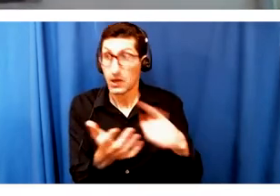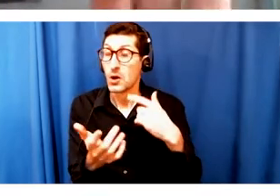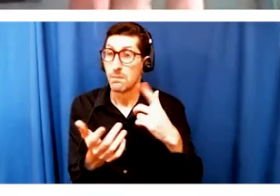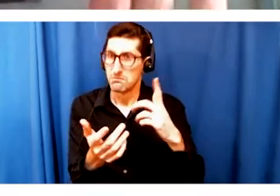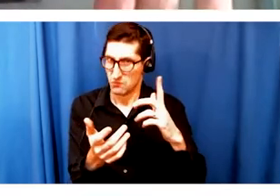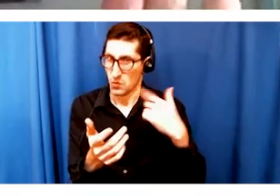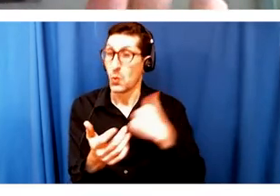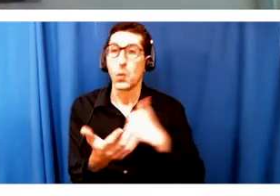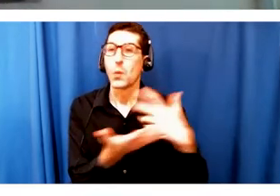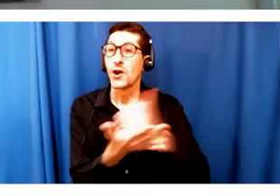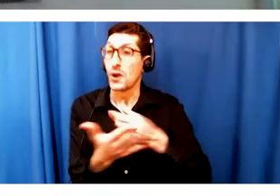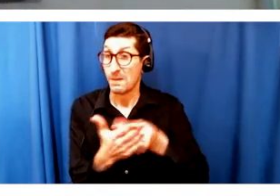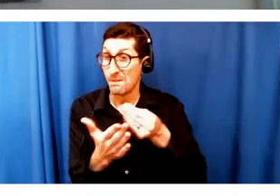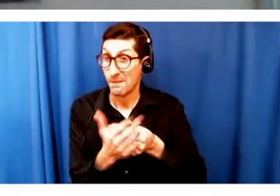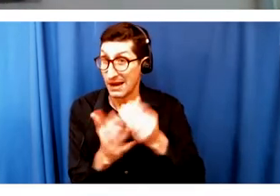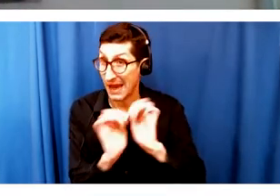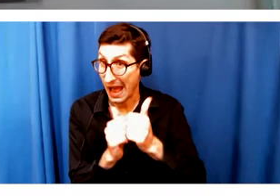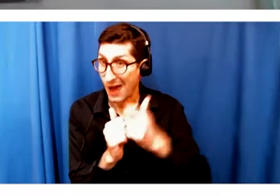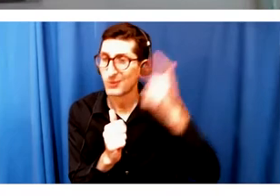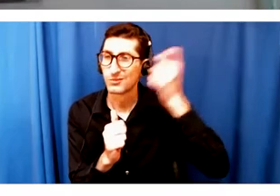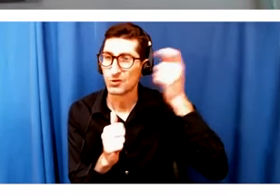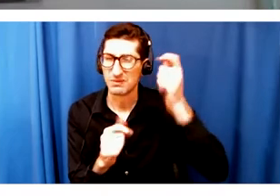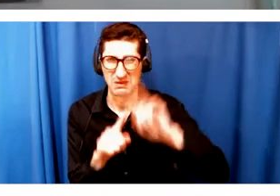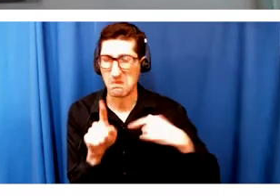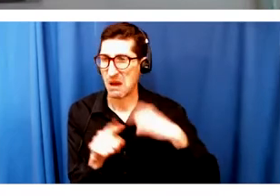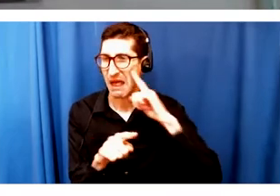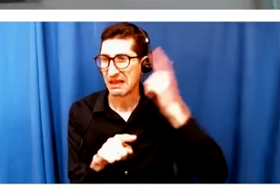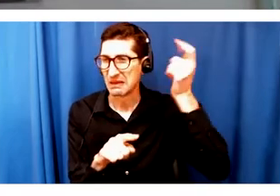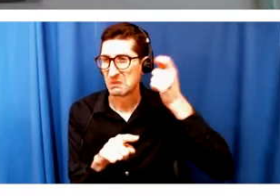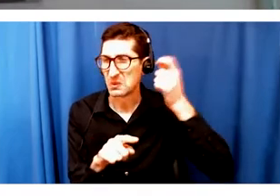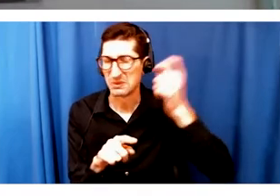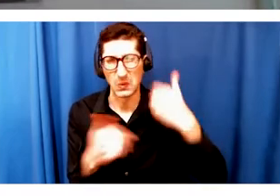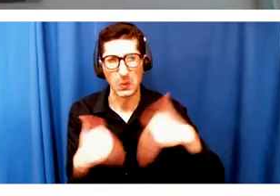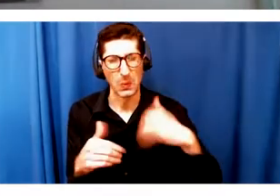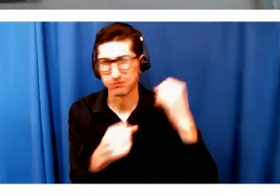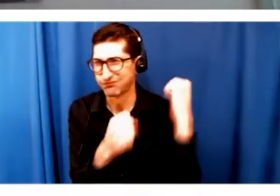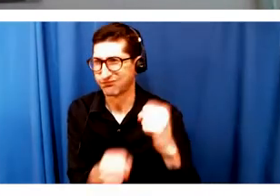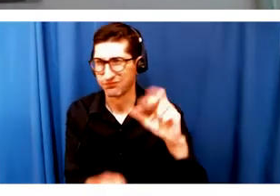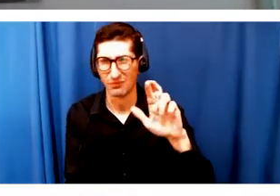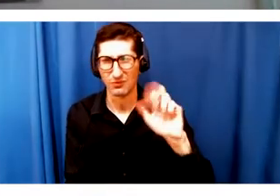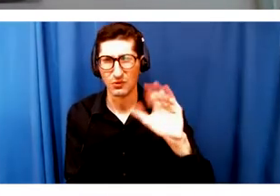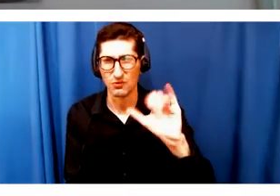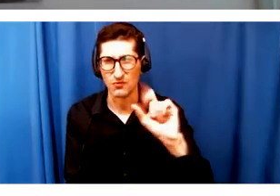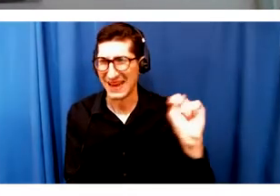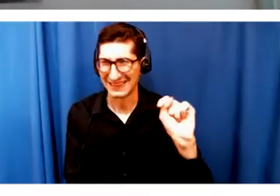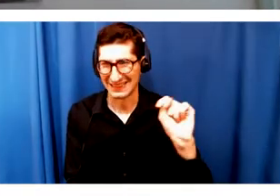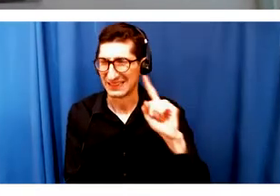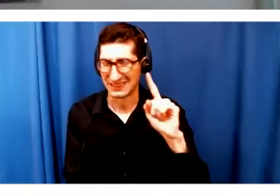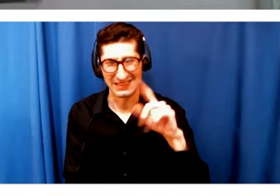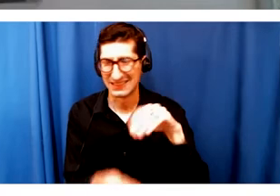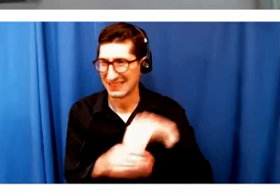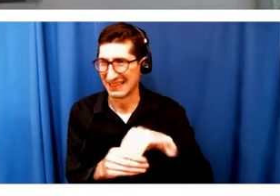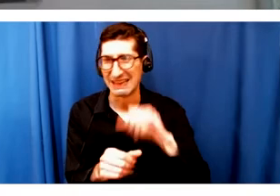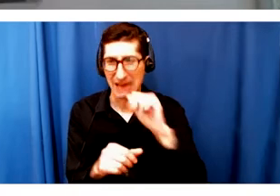Subscriptions to me are one of the most racist things that exist in the nonprofit theater industry. Anyway, we are looking at really